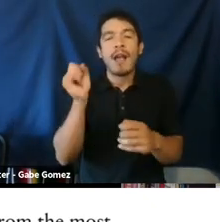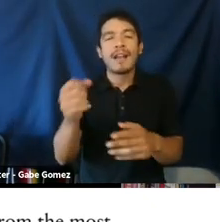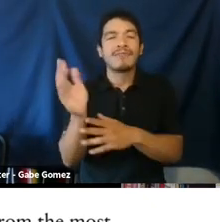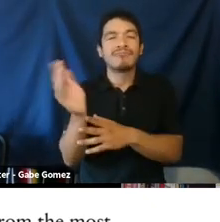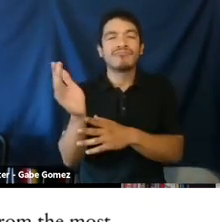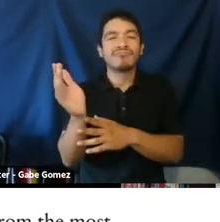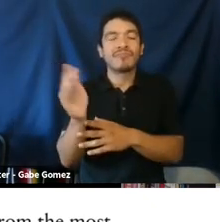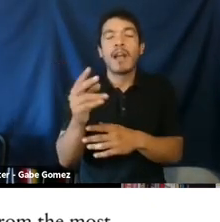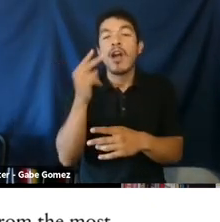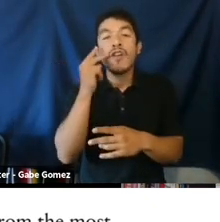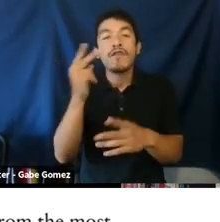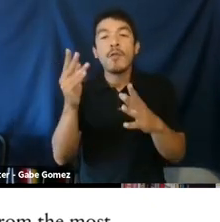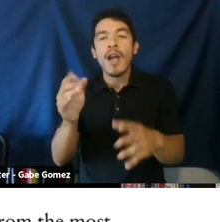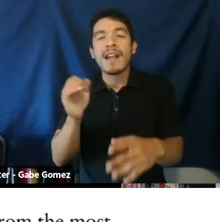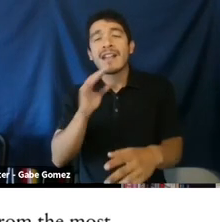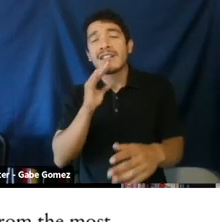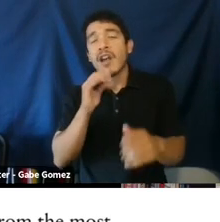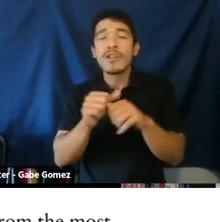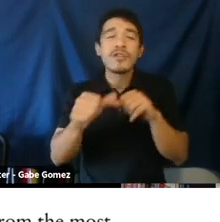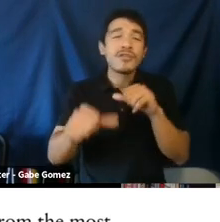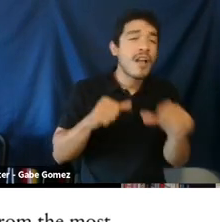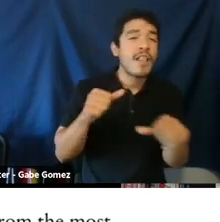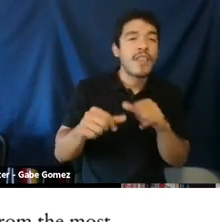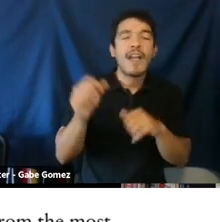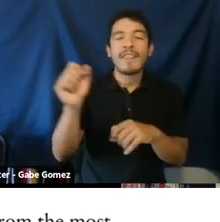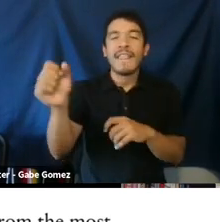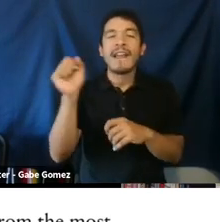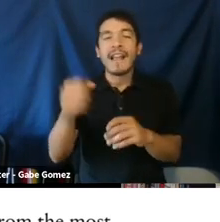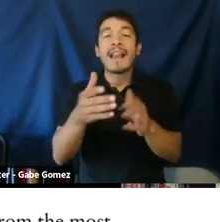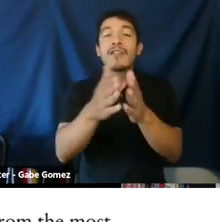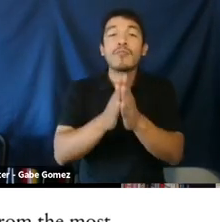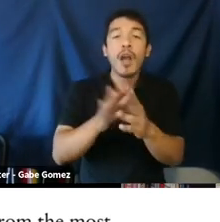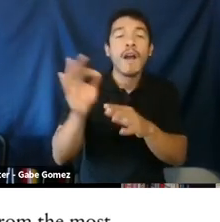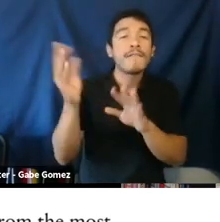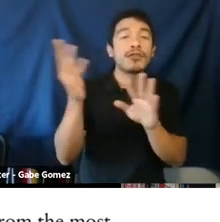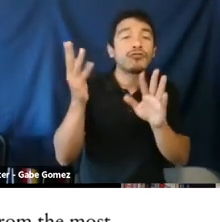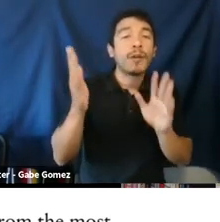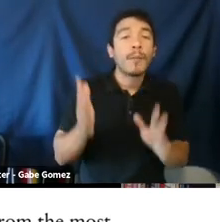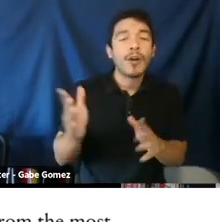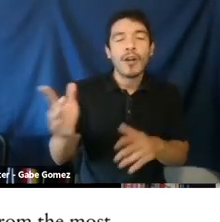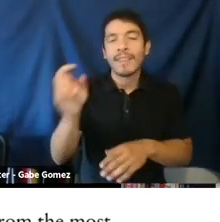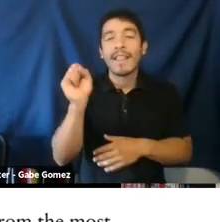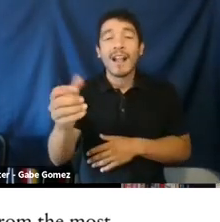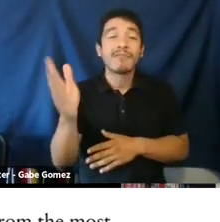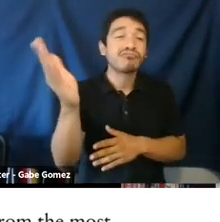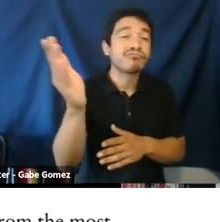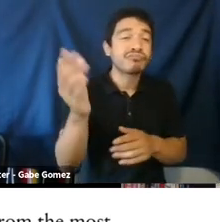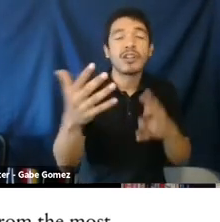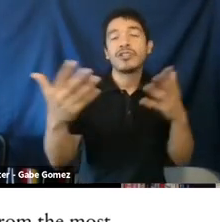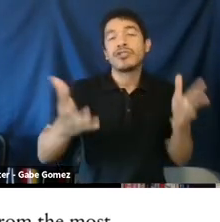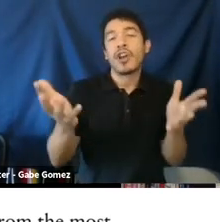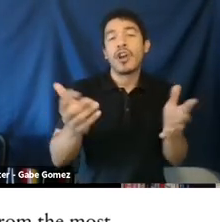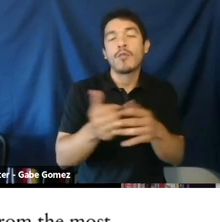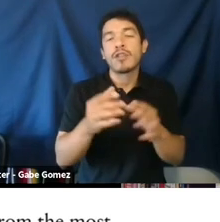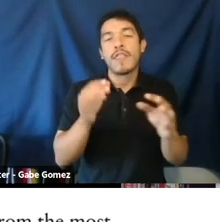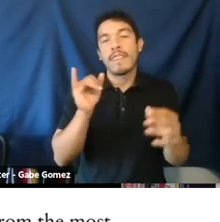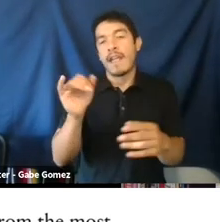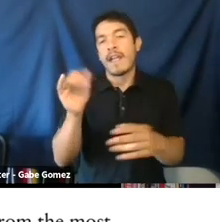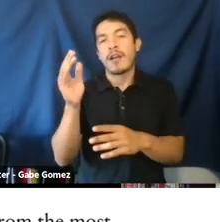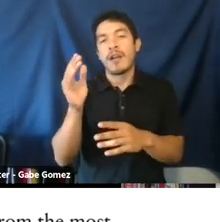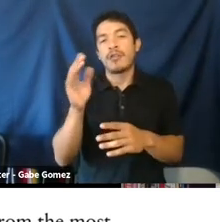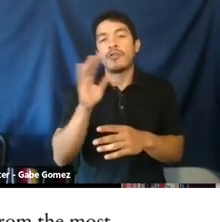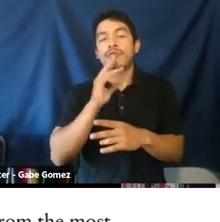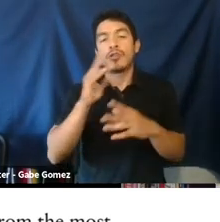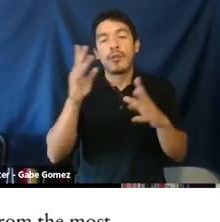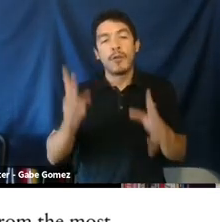part was looking at the chat commentary, which is where anybody can comment. So viewers can interact with each other. They can make requests